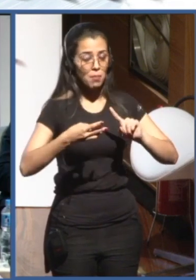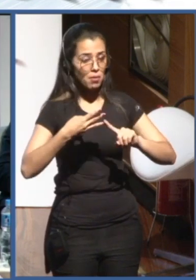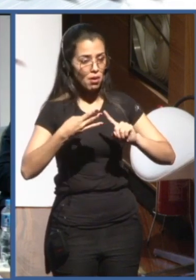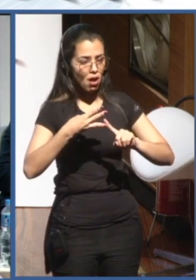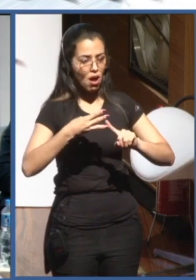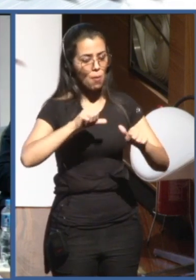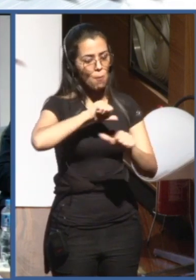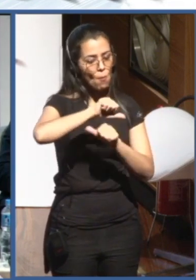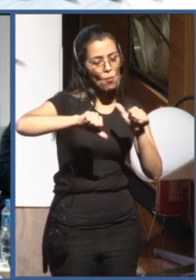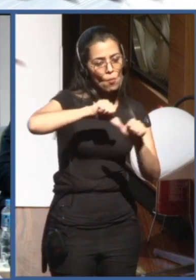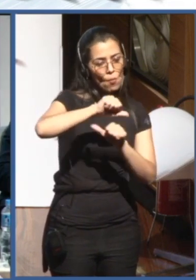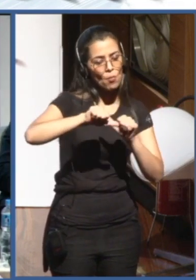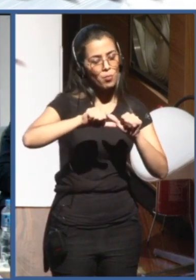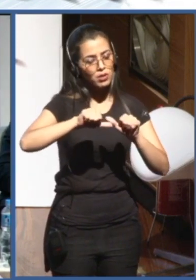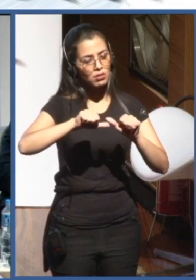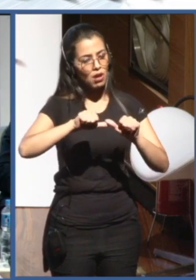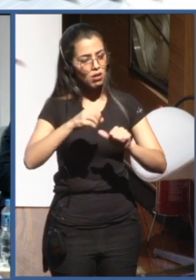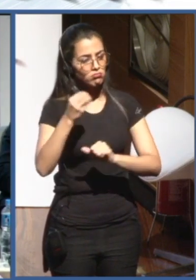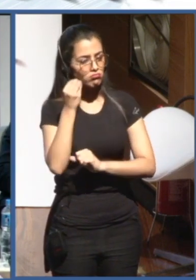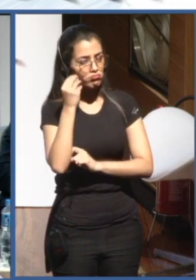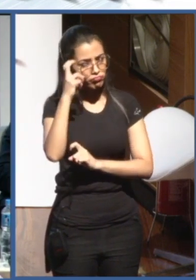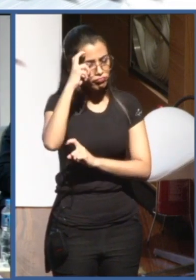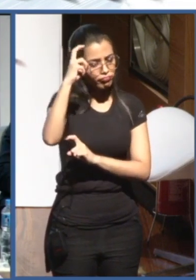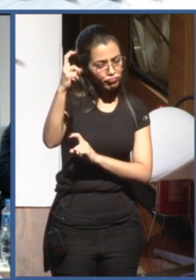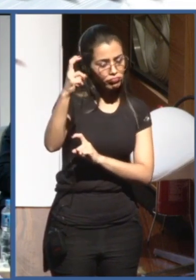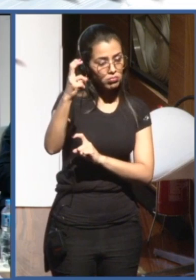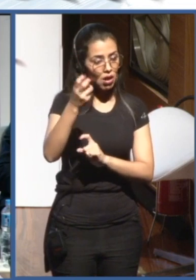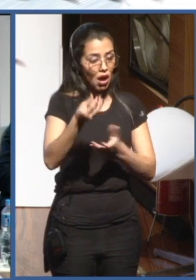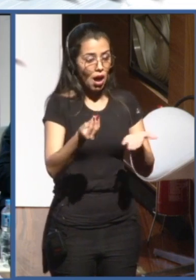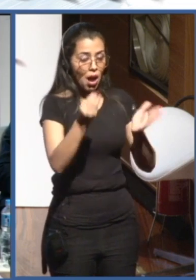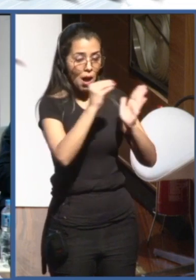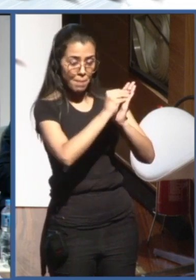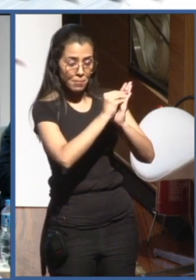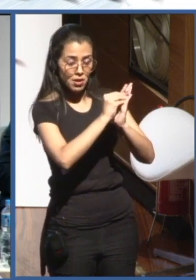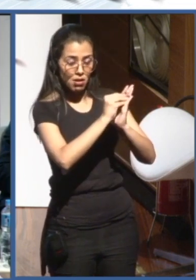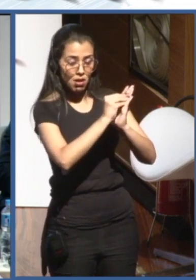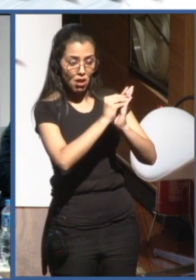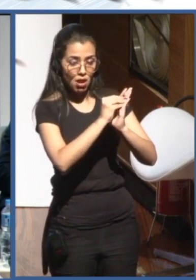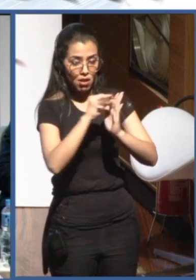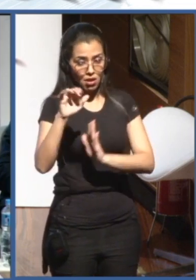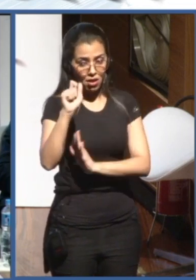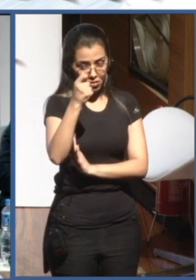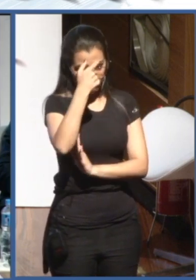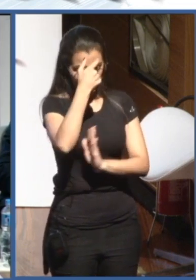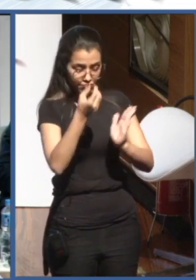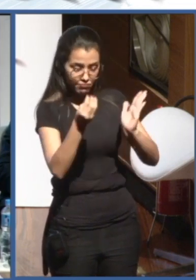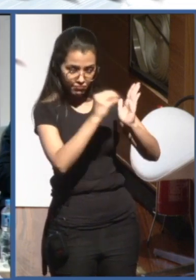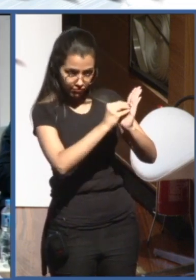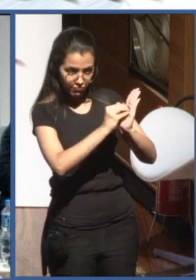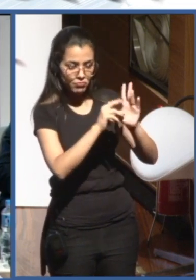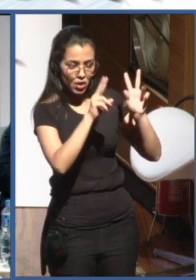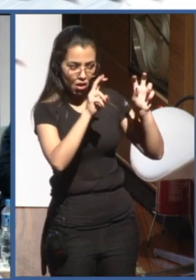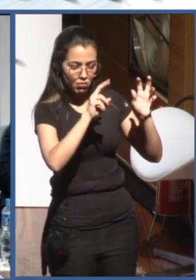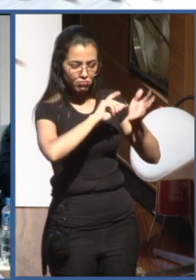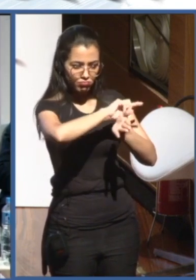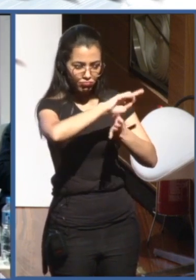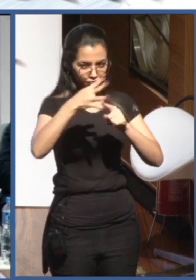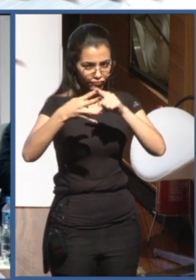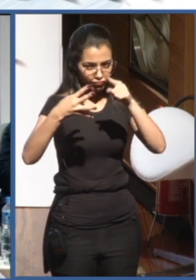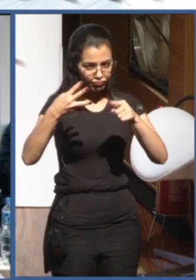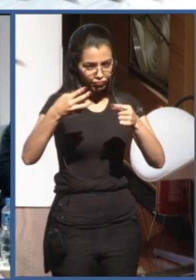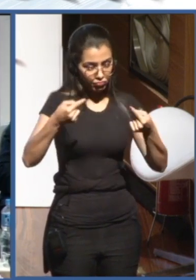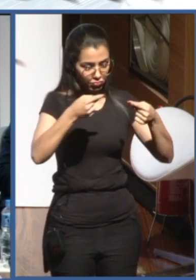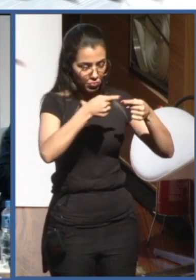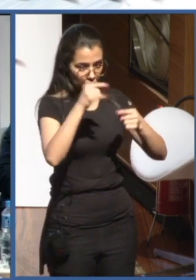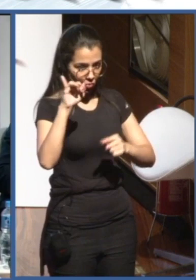AI and... So, we're also looking at the culture track where we'll work with UNESCO. Quite a few different areas, AI and trust, AI and